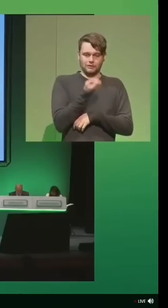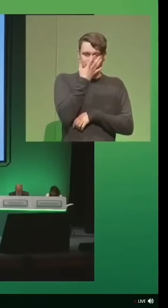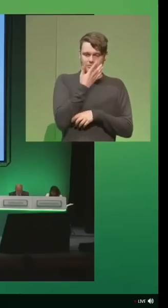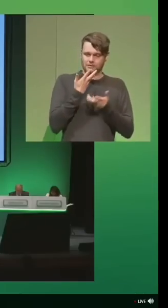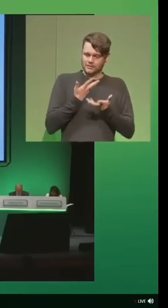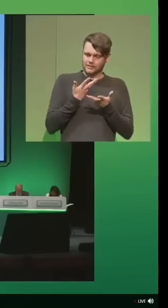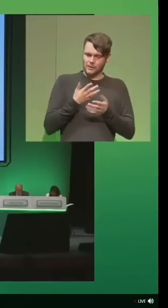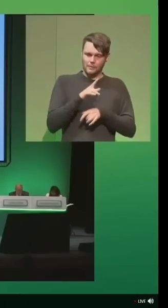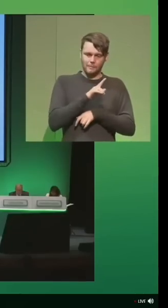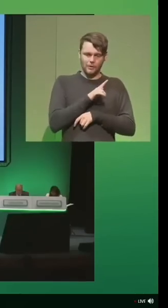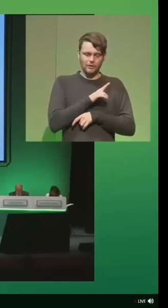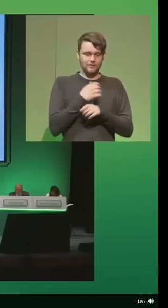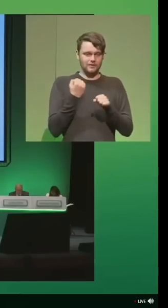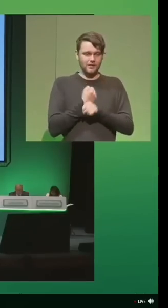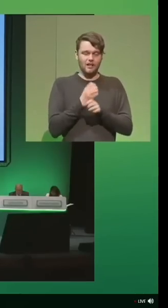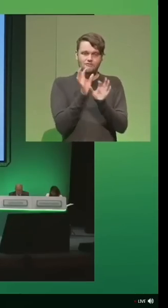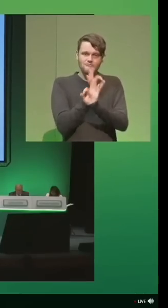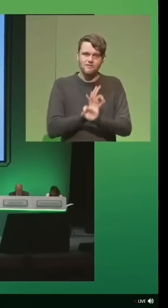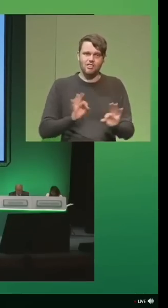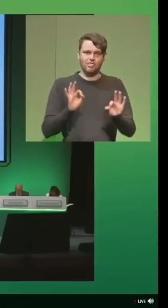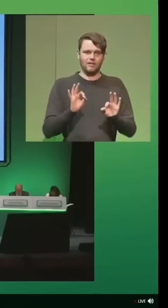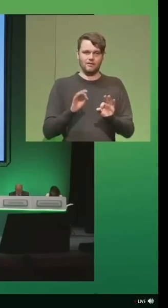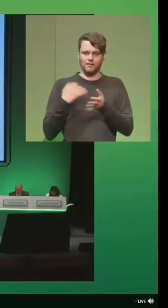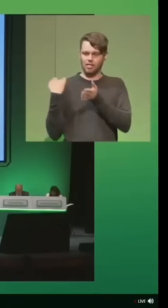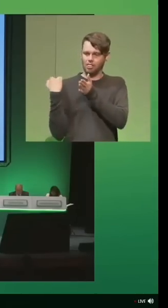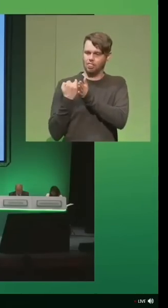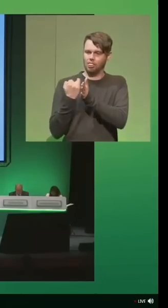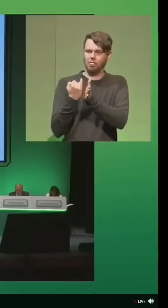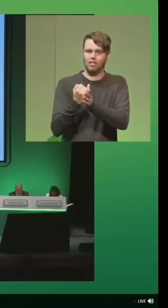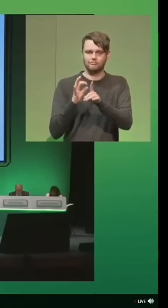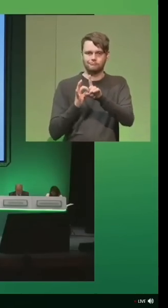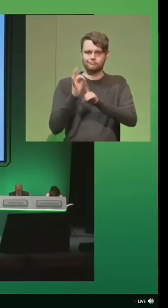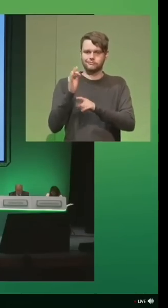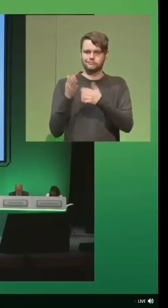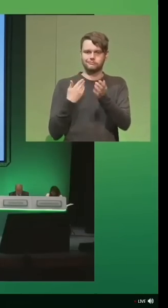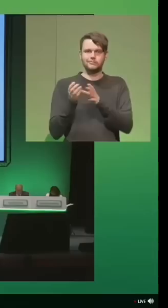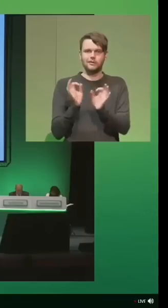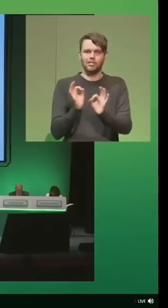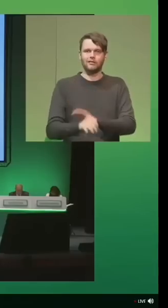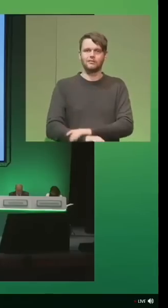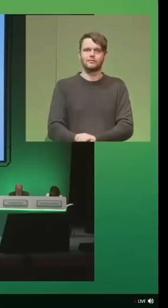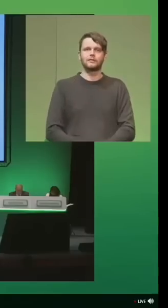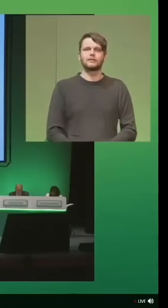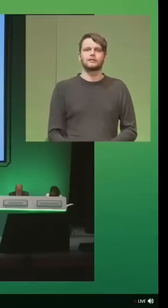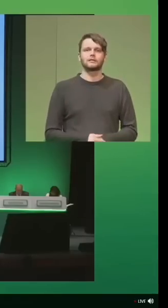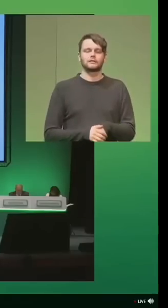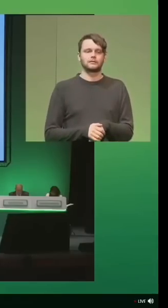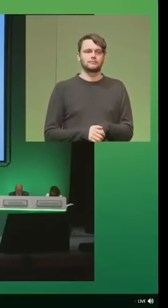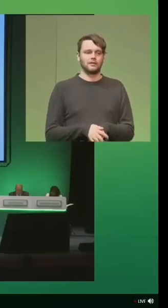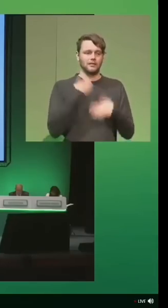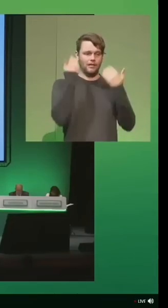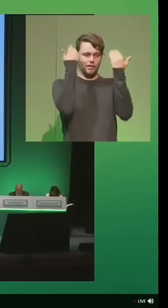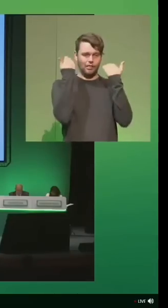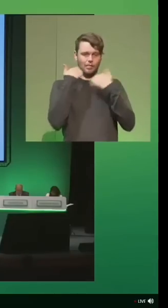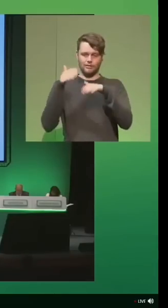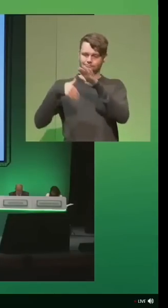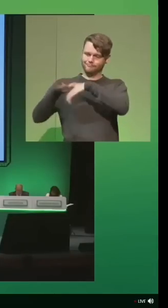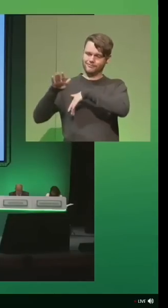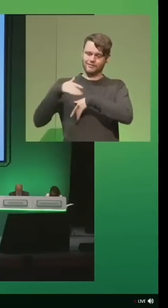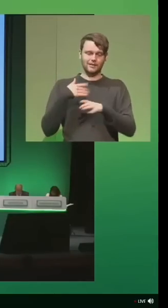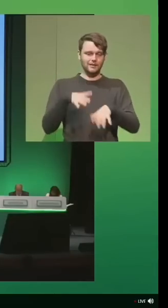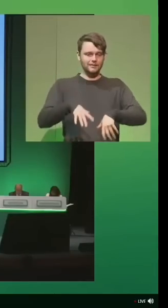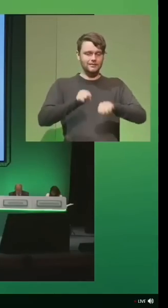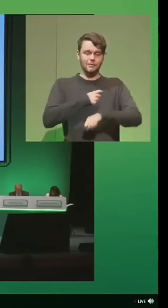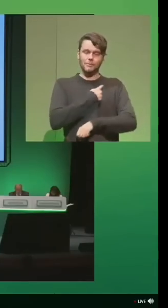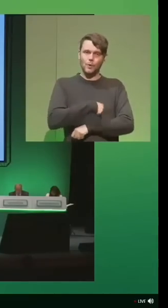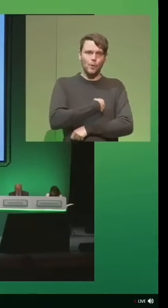current board, because you have done nothing to right the wrongs of yesteryear. You need to sack your lawyers and start to be